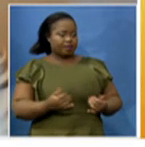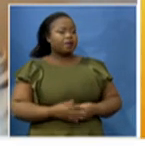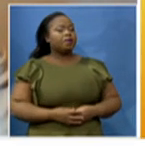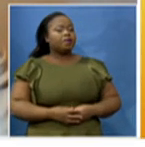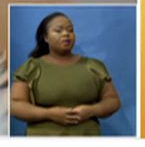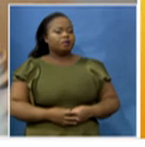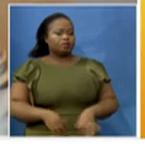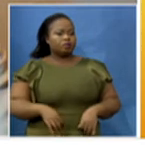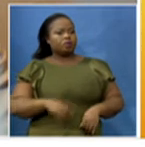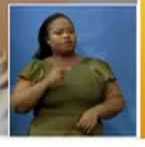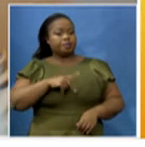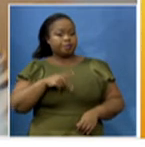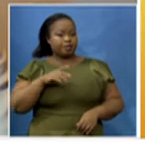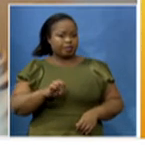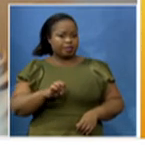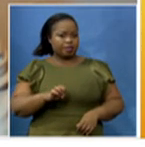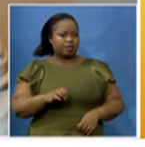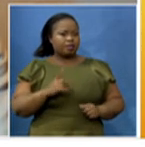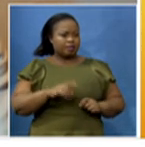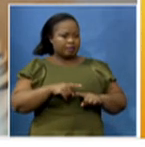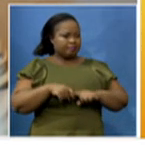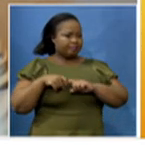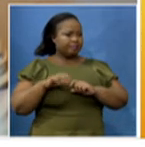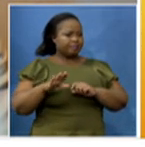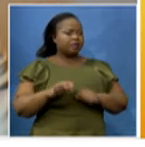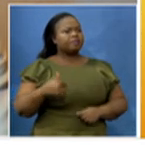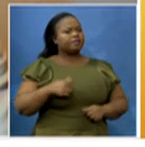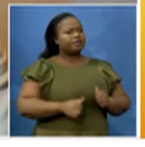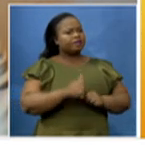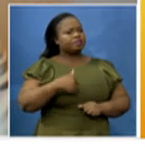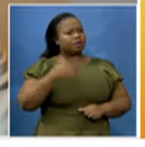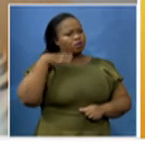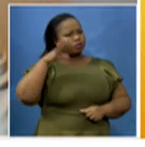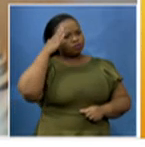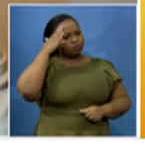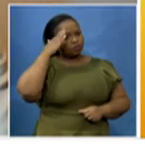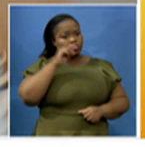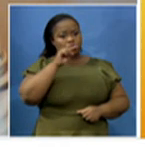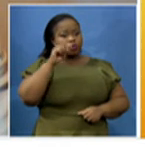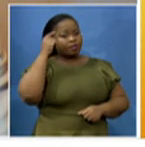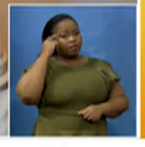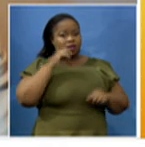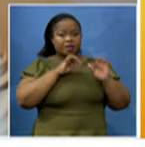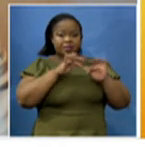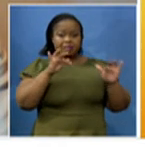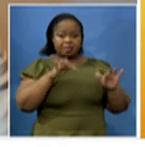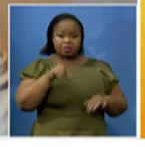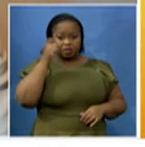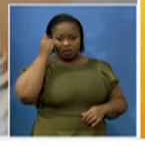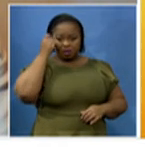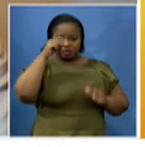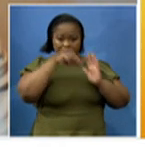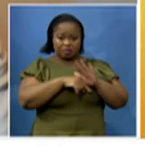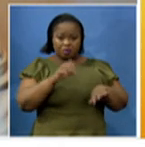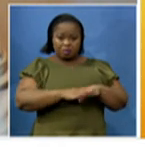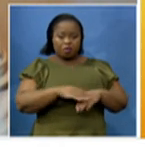personal protective equipment in a moment, but I just want to find out. Do you think that the public understands enough about